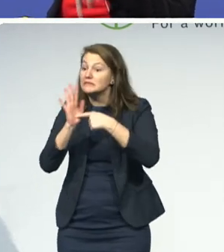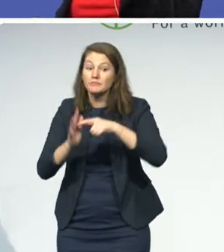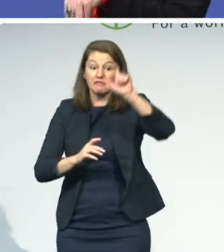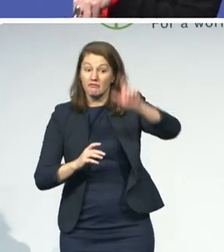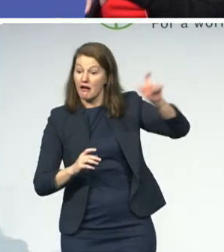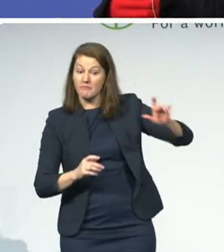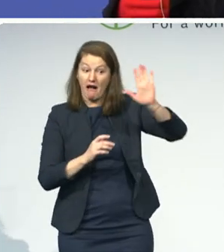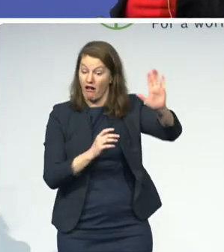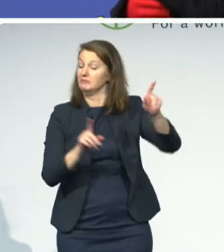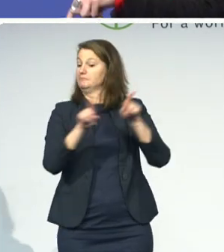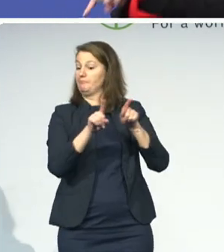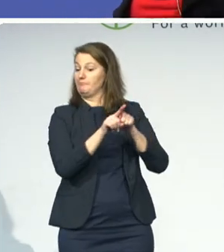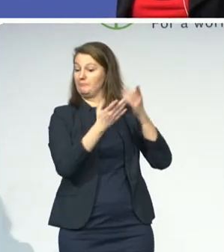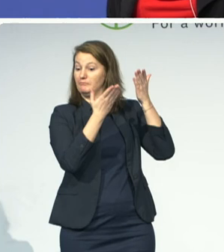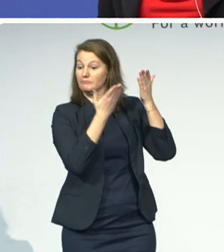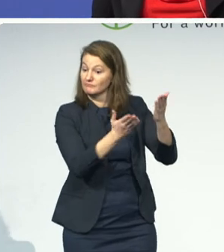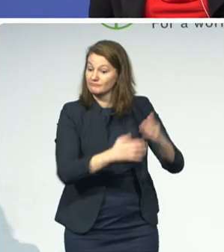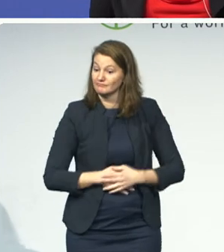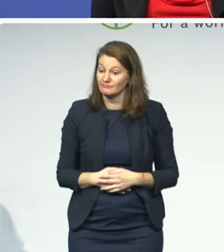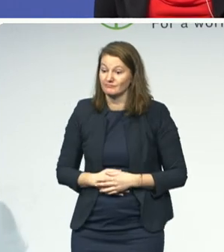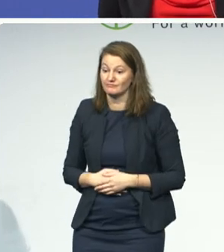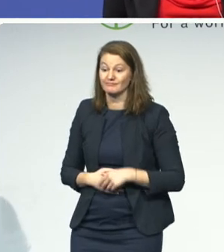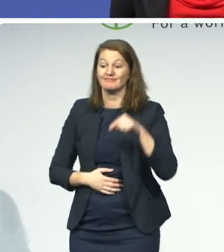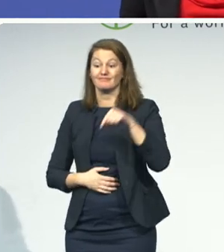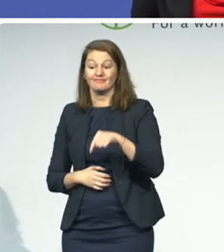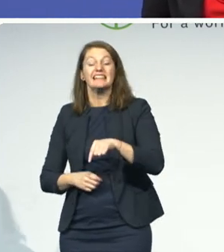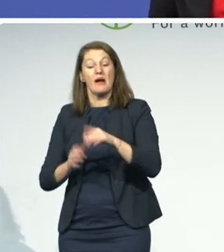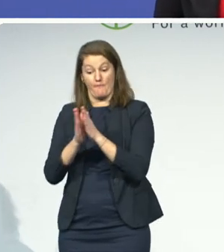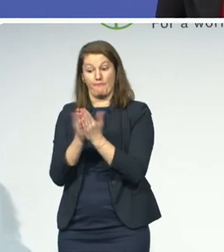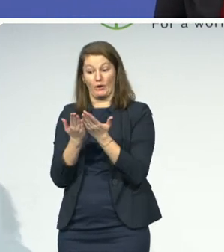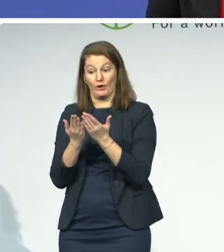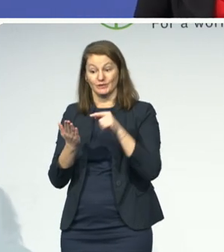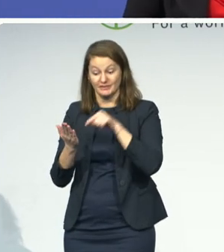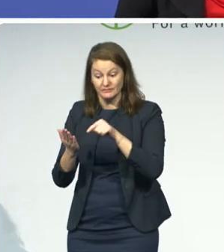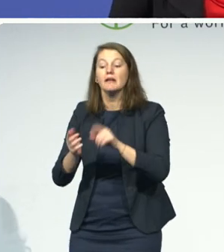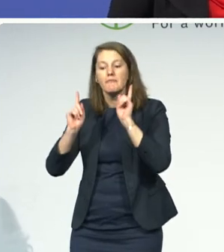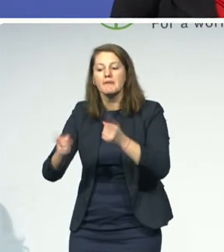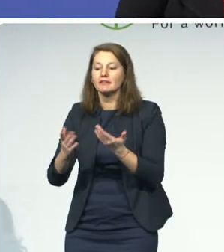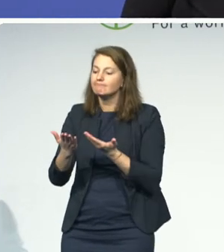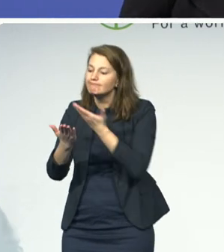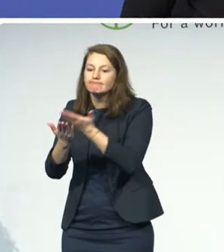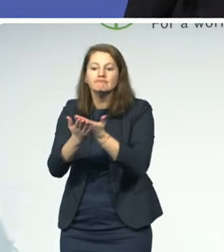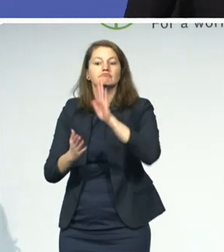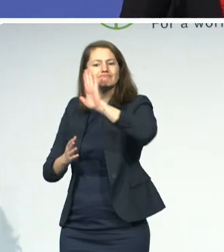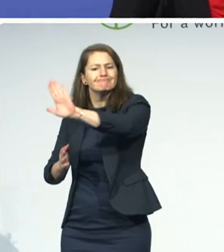books that you need in your language, in your schools that are the most important for any person.